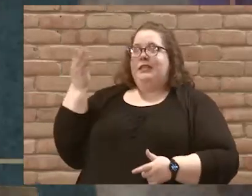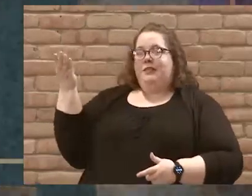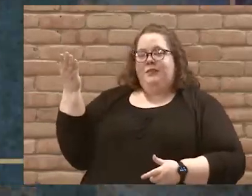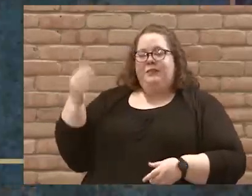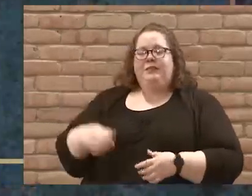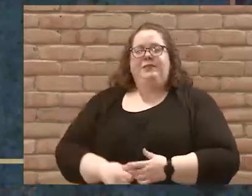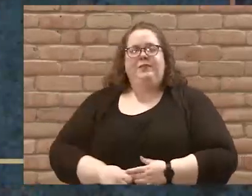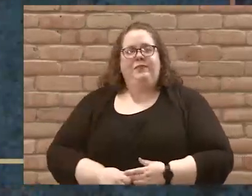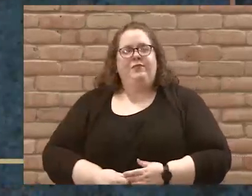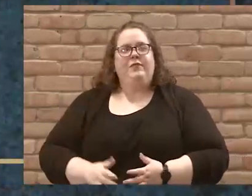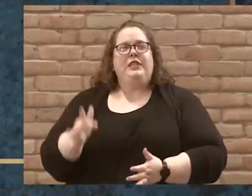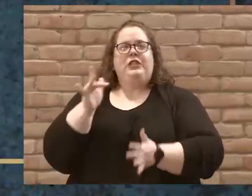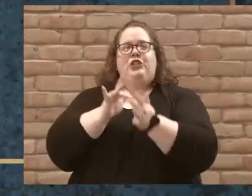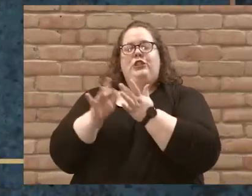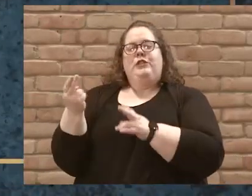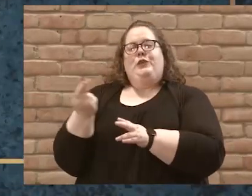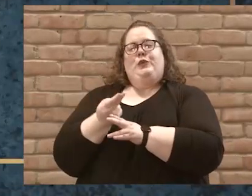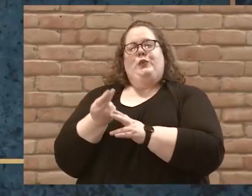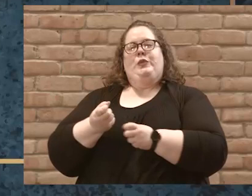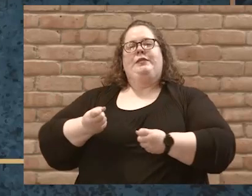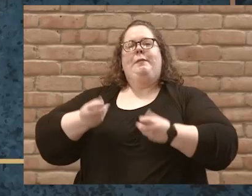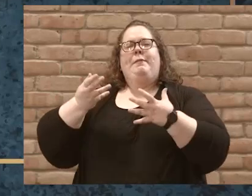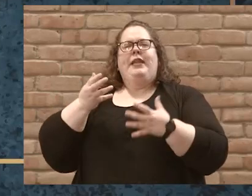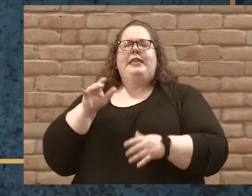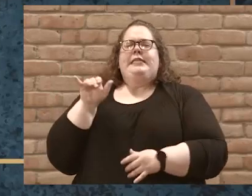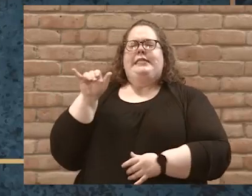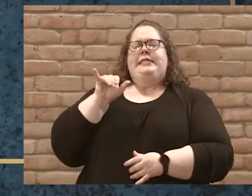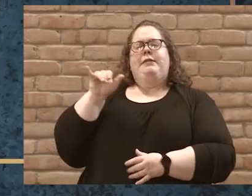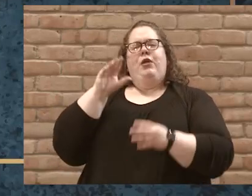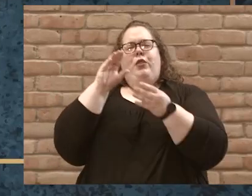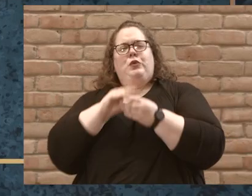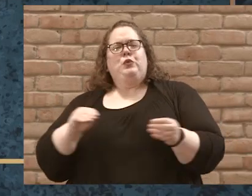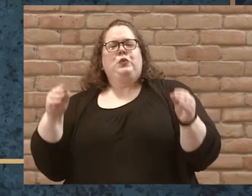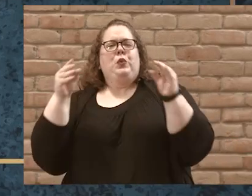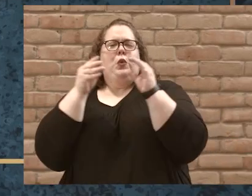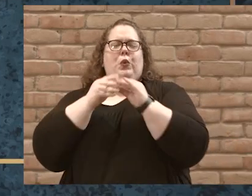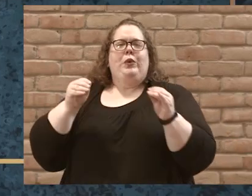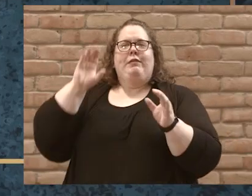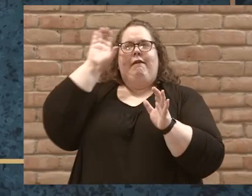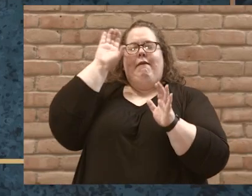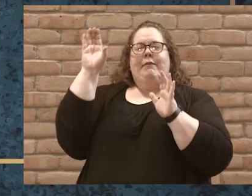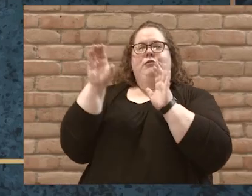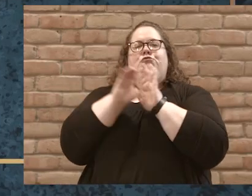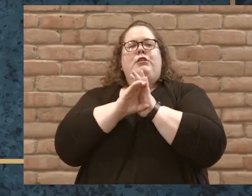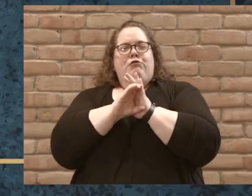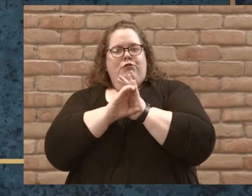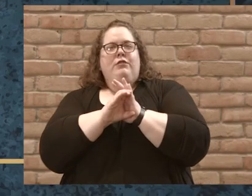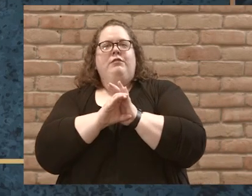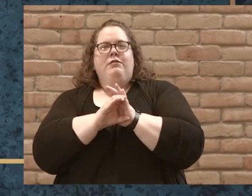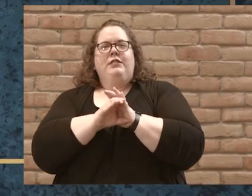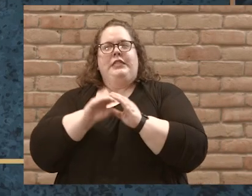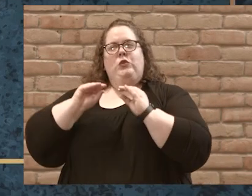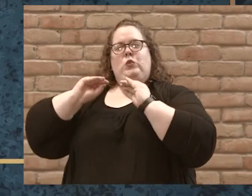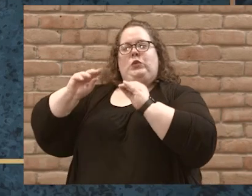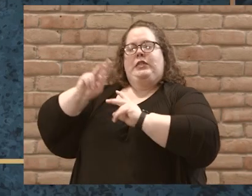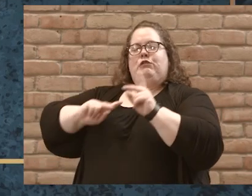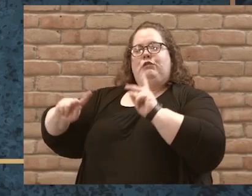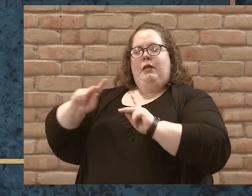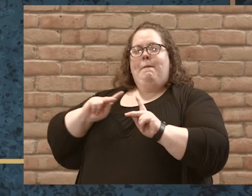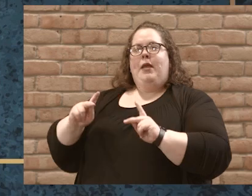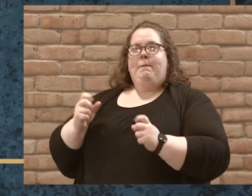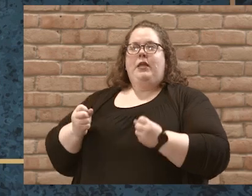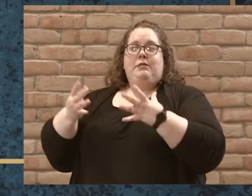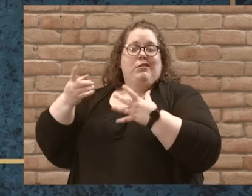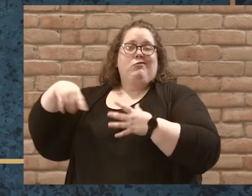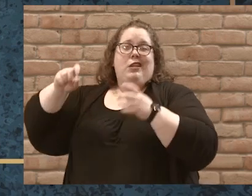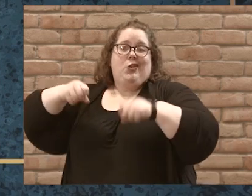He says that Jesus used many similar stories and illustrations, parables, to teach the people as much as they